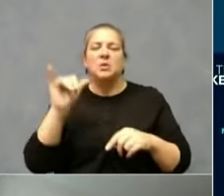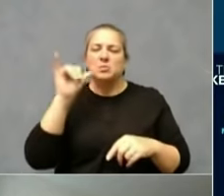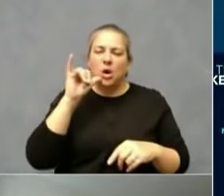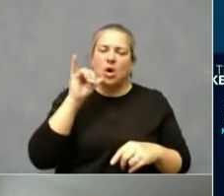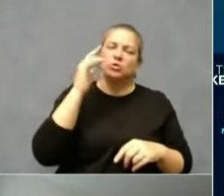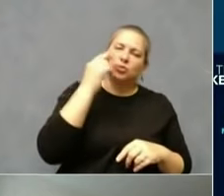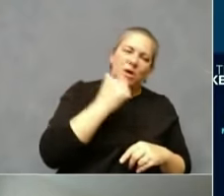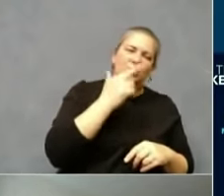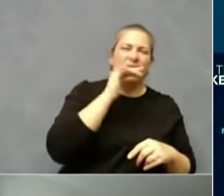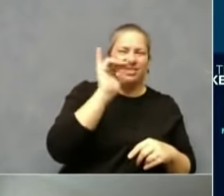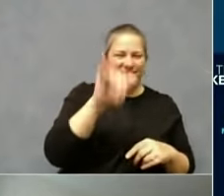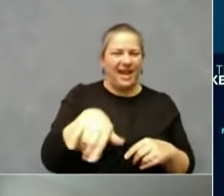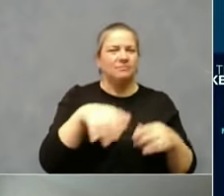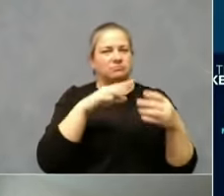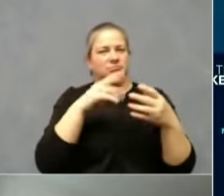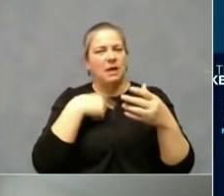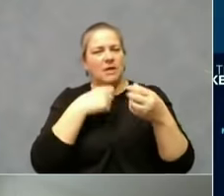were